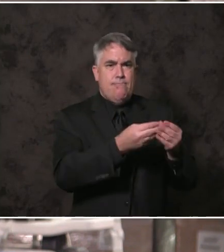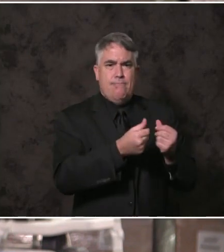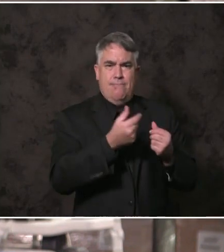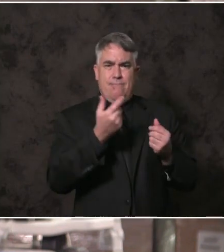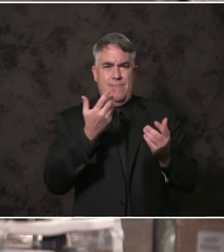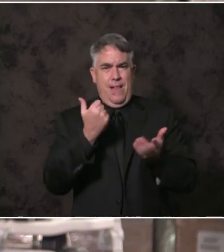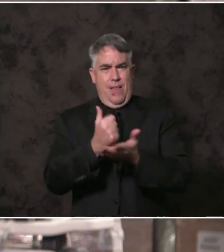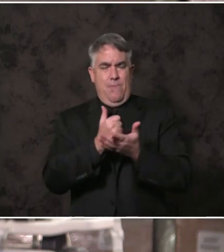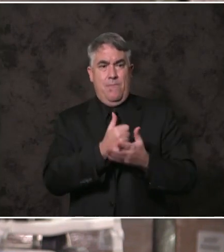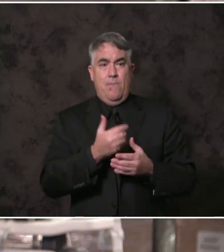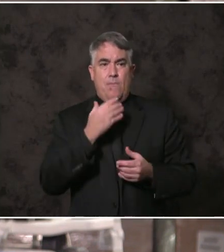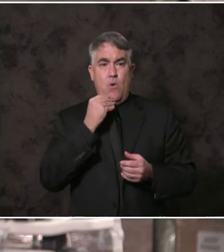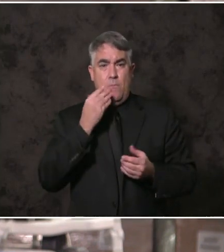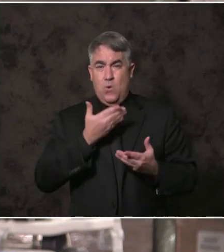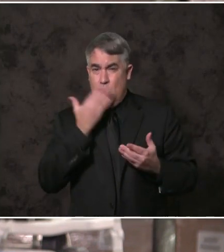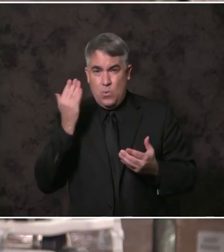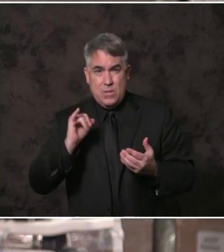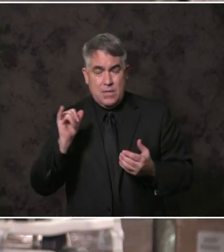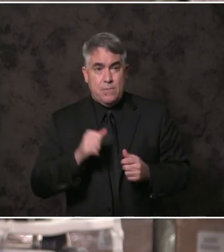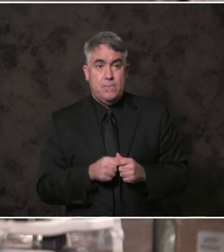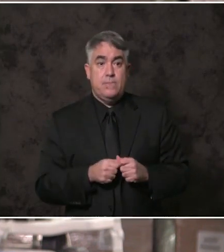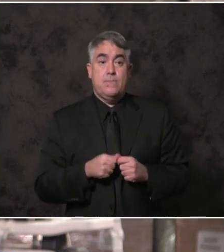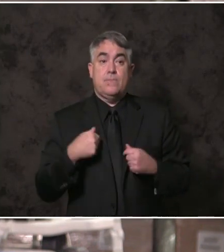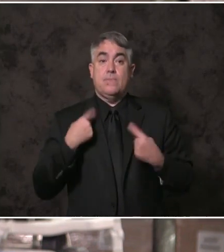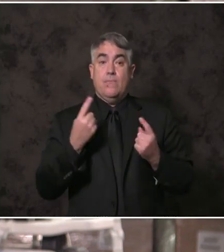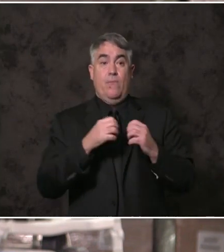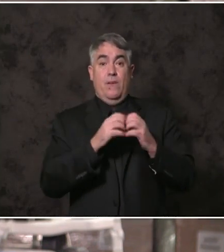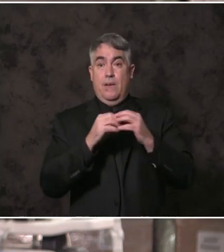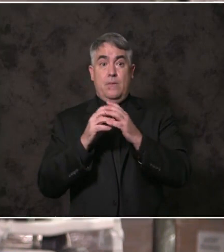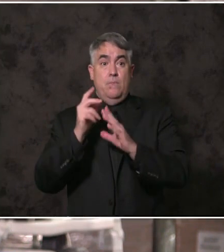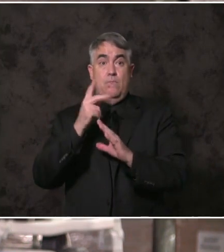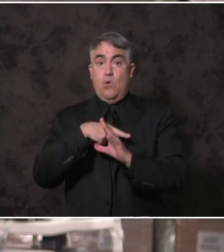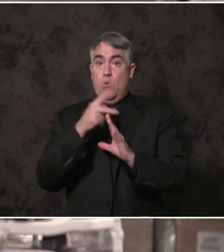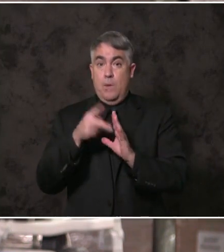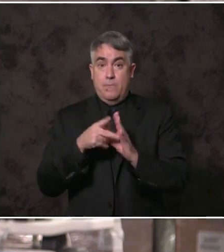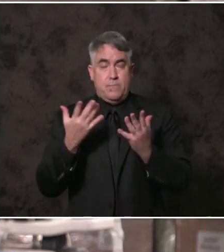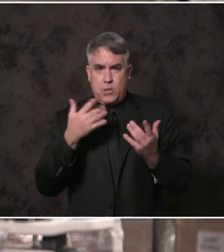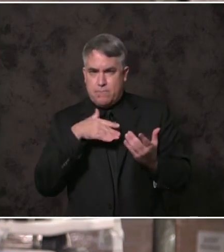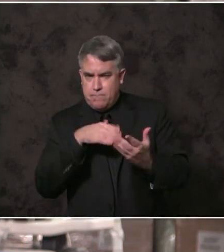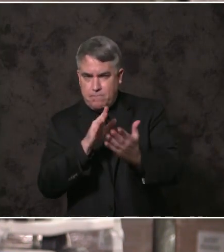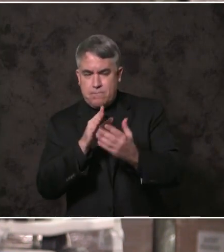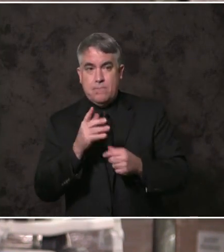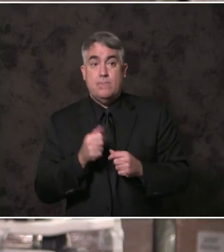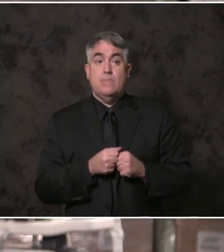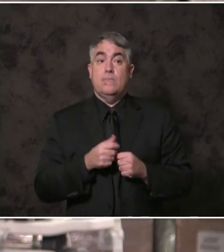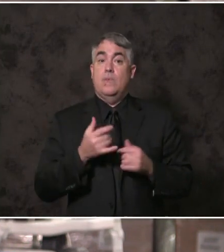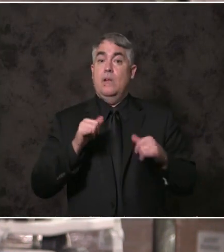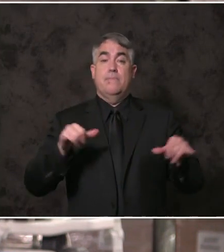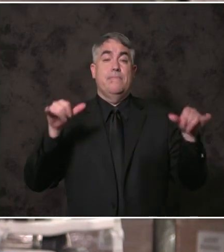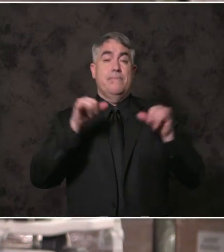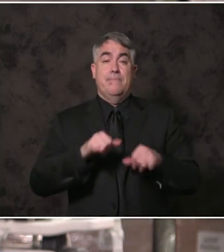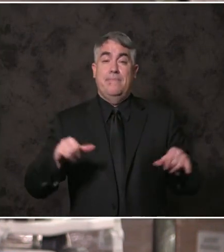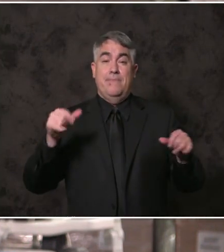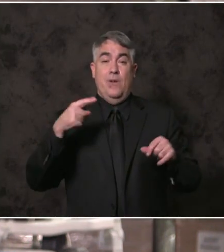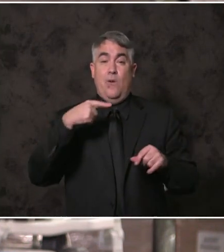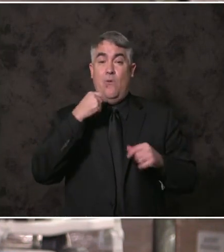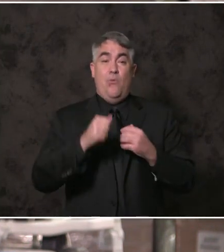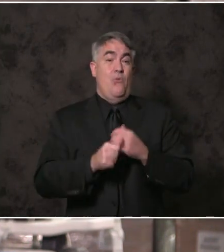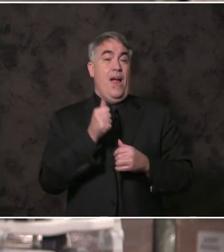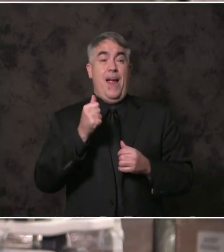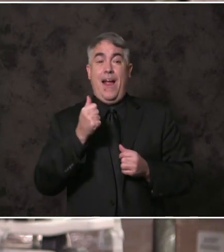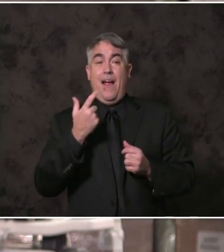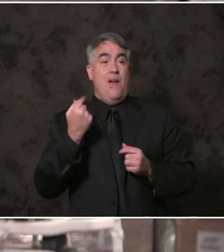That's why, in recent weeks, we launched a new approach to the most common and often most dangerous entry point into behavioral health,